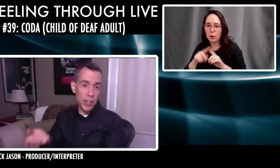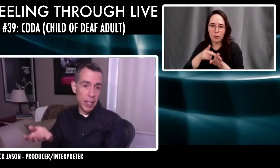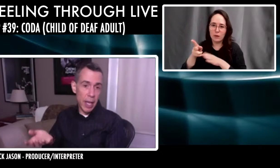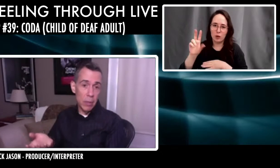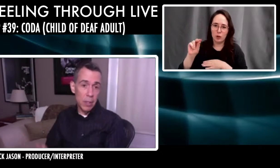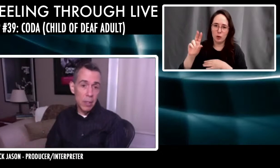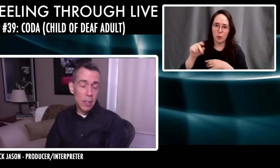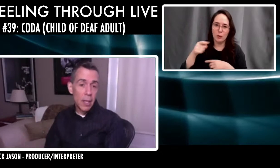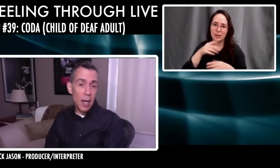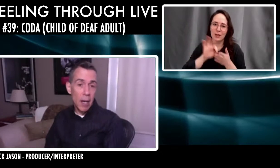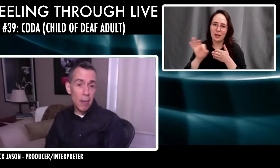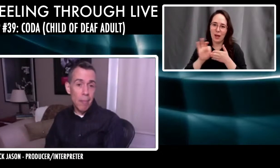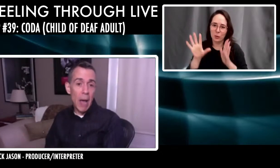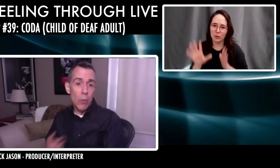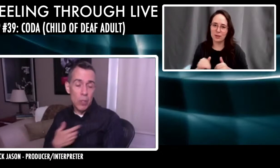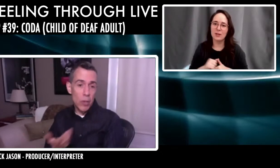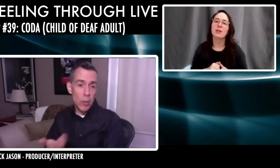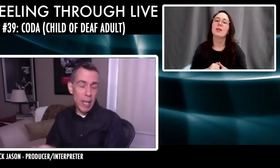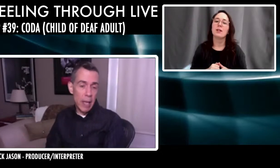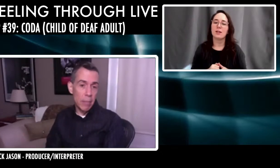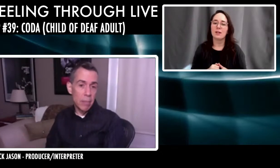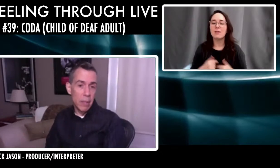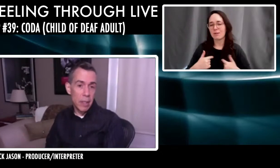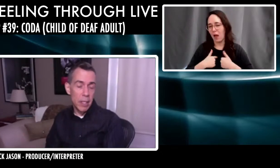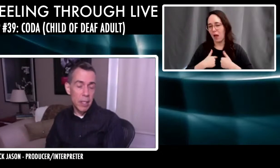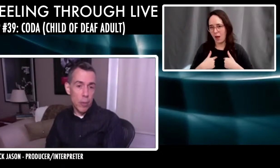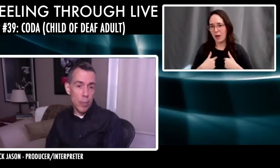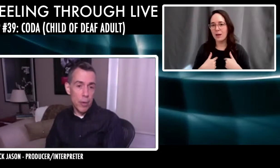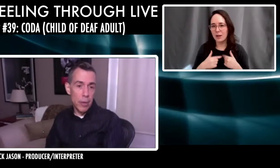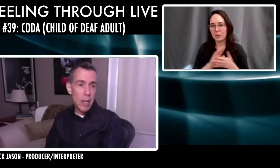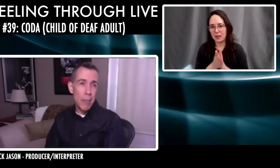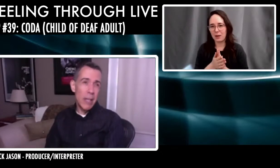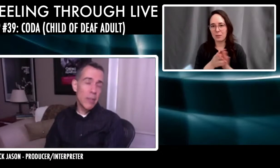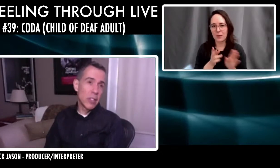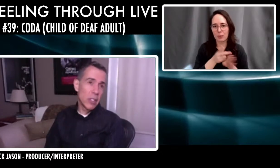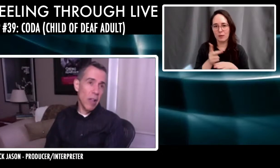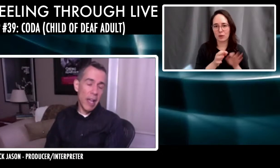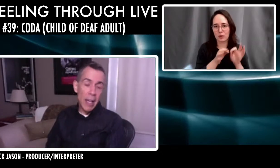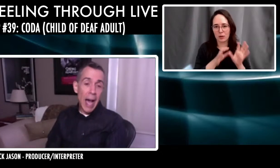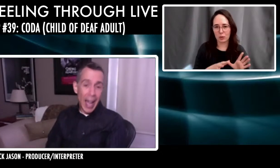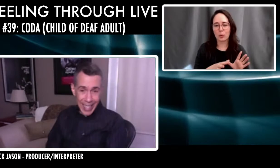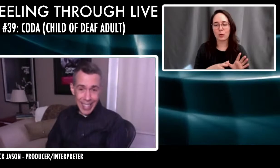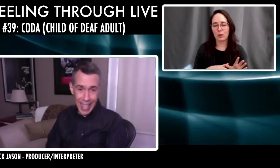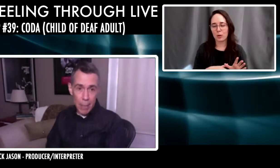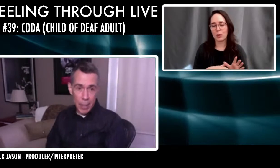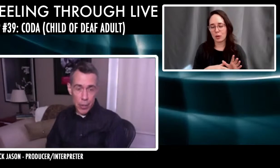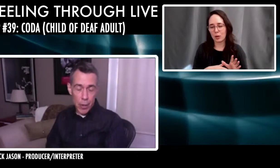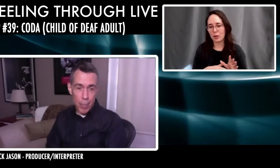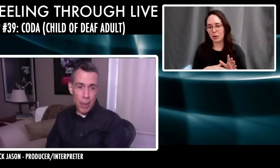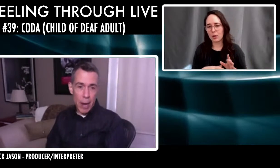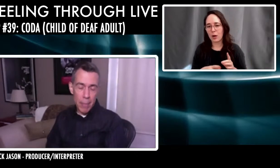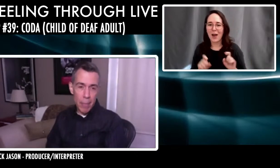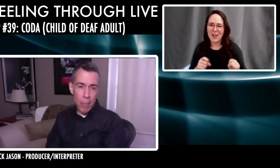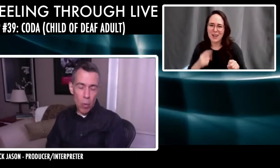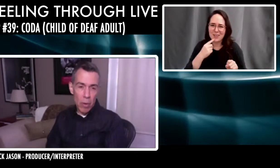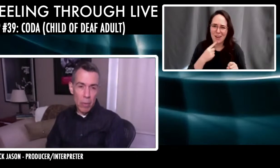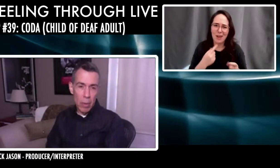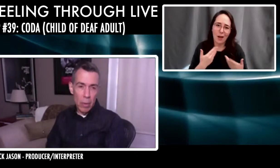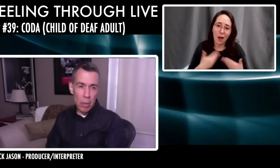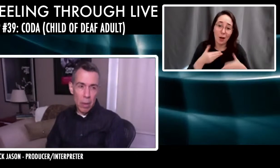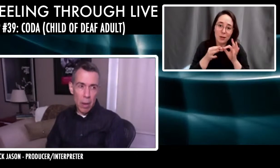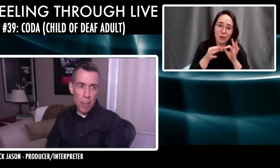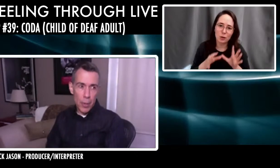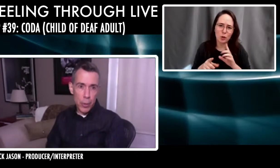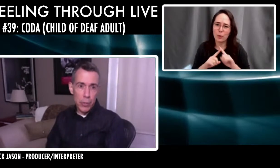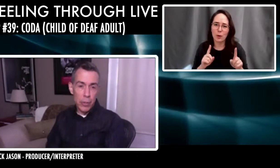an interpreter. He's an accountant. I was the one who became the interpreter, but even still, I can say I'm an interpreter, but I'm more of